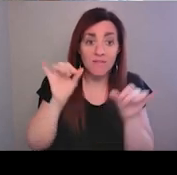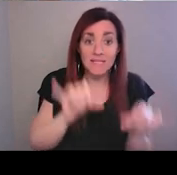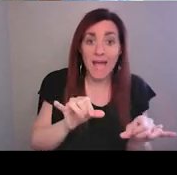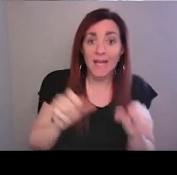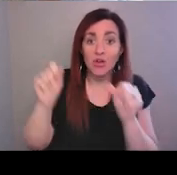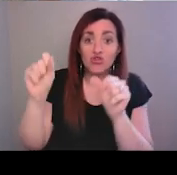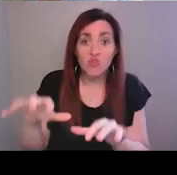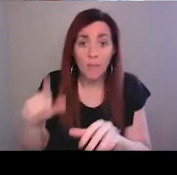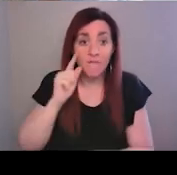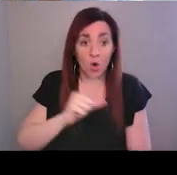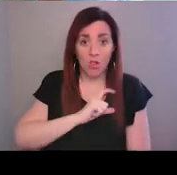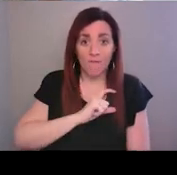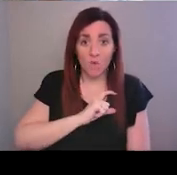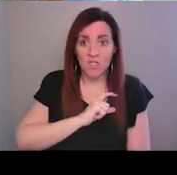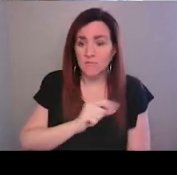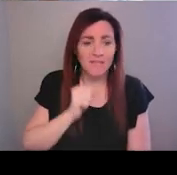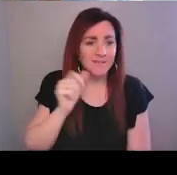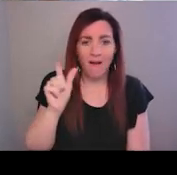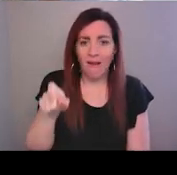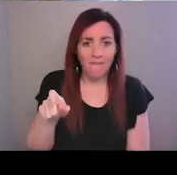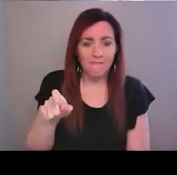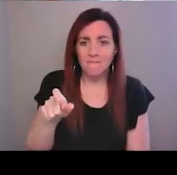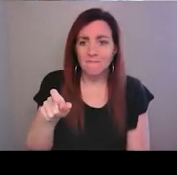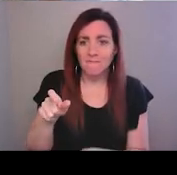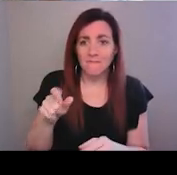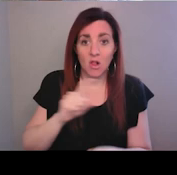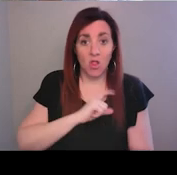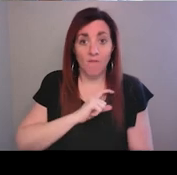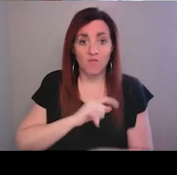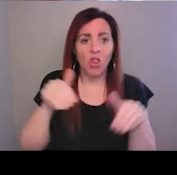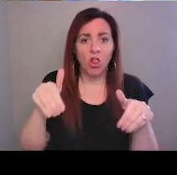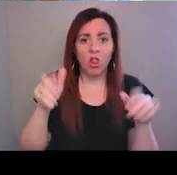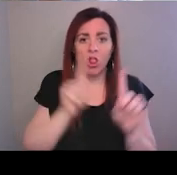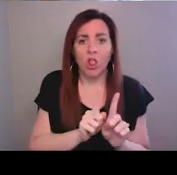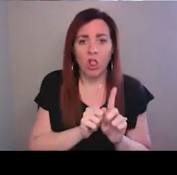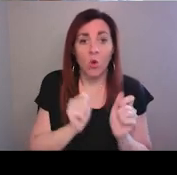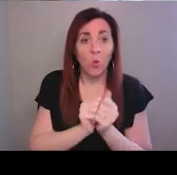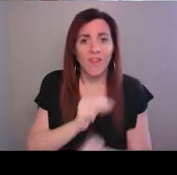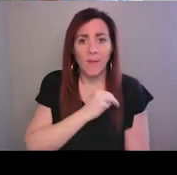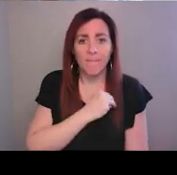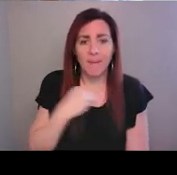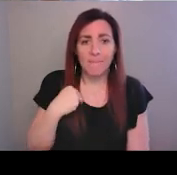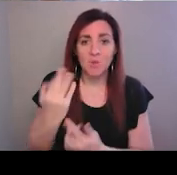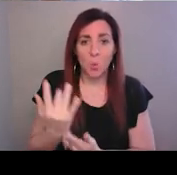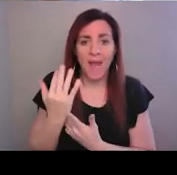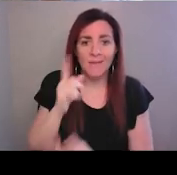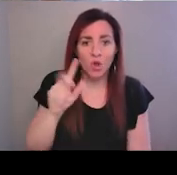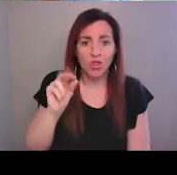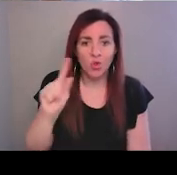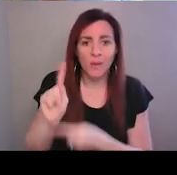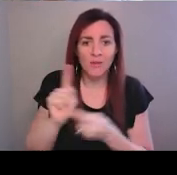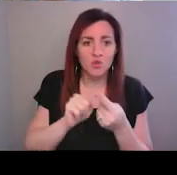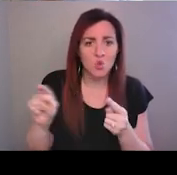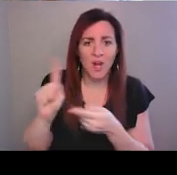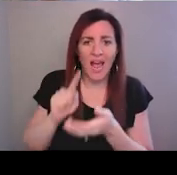for our law enforcement. We no longer have, you know, law enforcement sitting with members for 30 minutes, an hour or